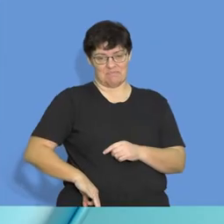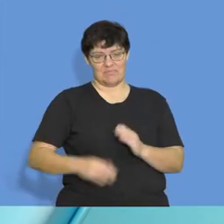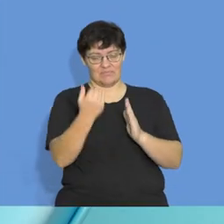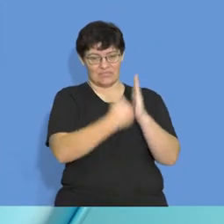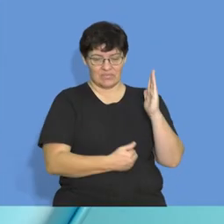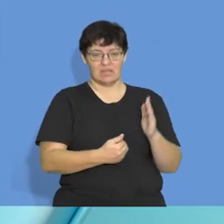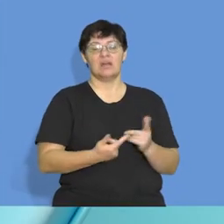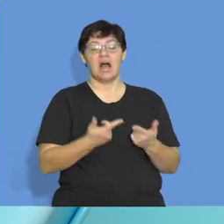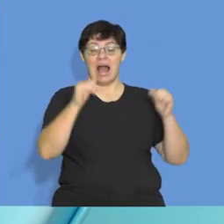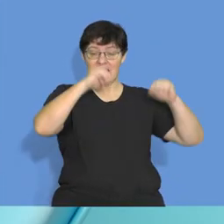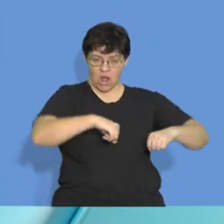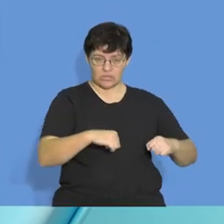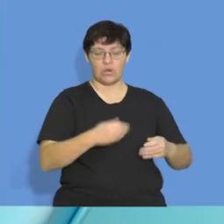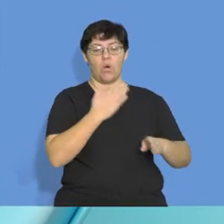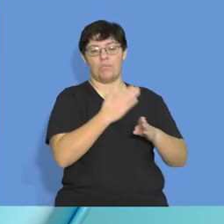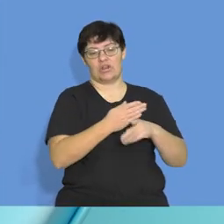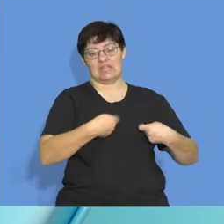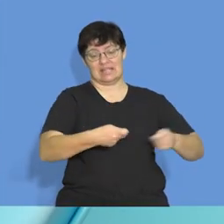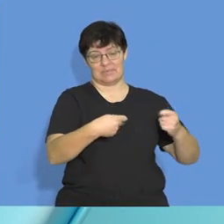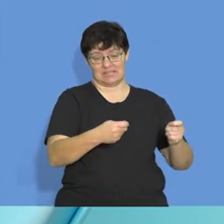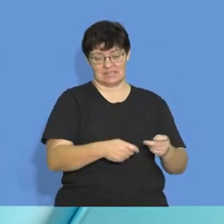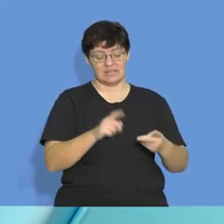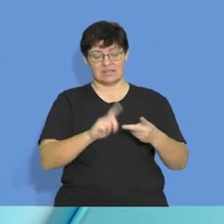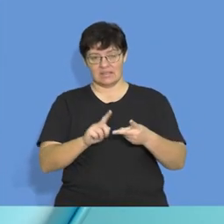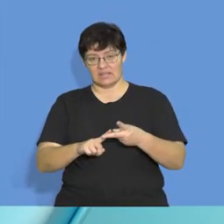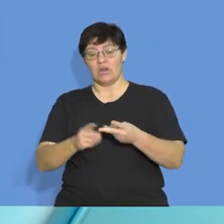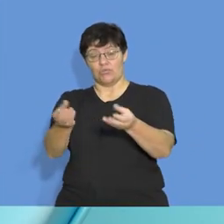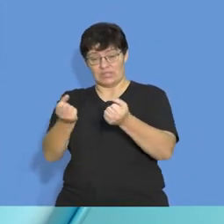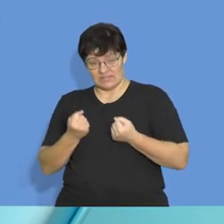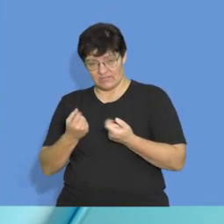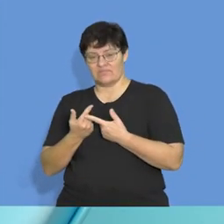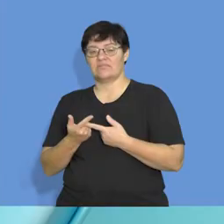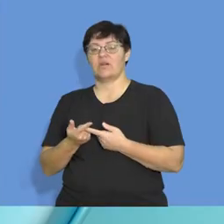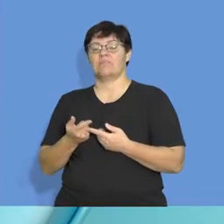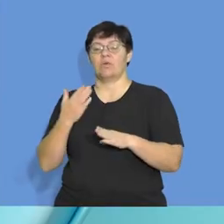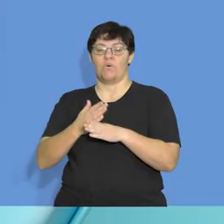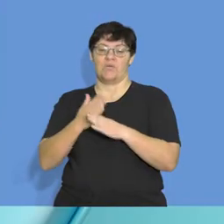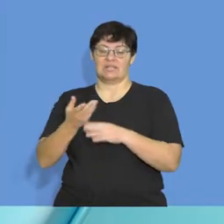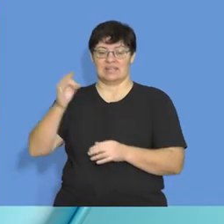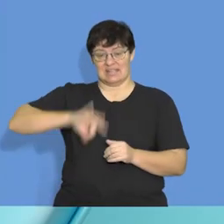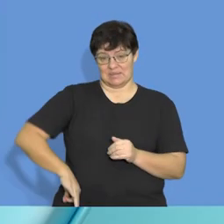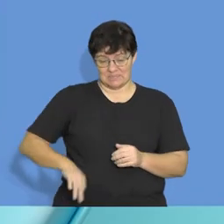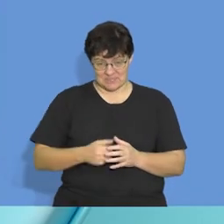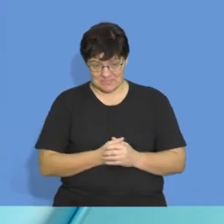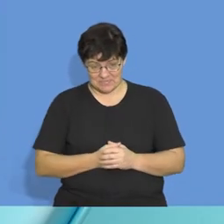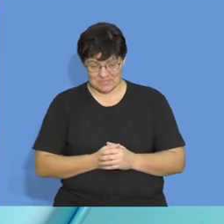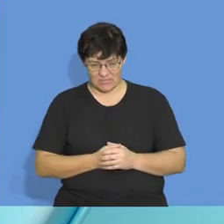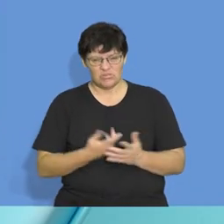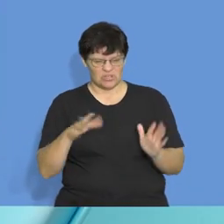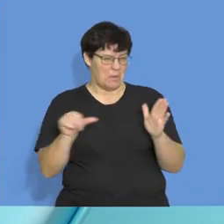expense and discount received as in operating income. Okay. That was just, by the way, but important.